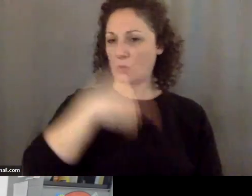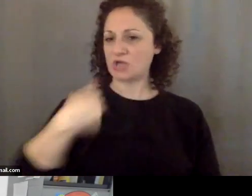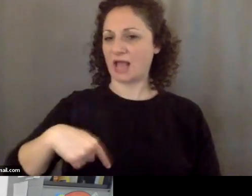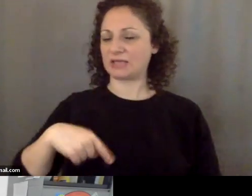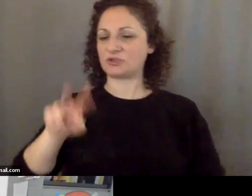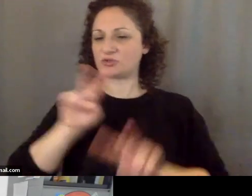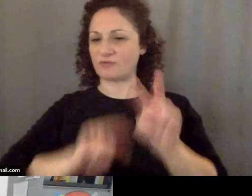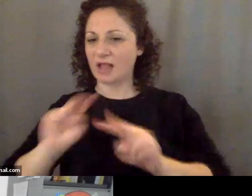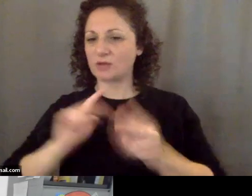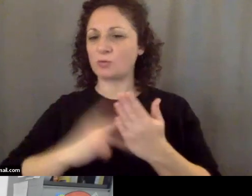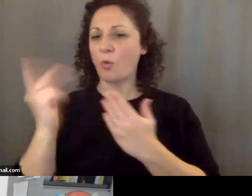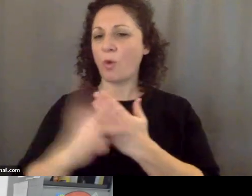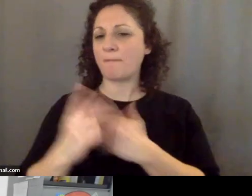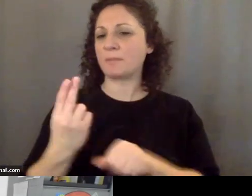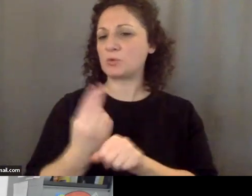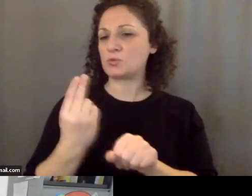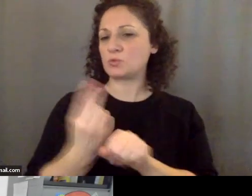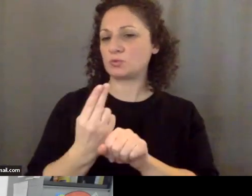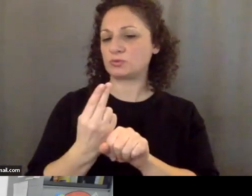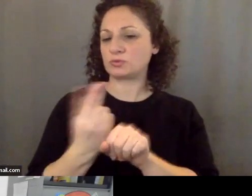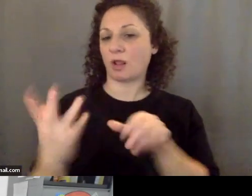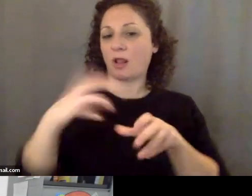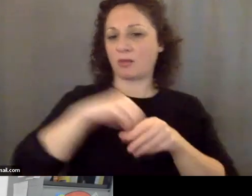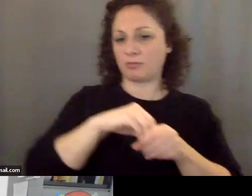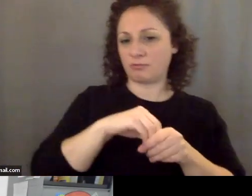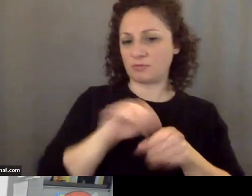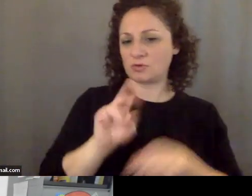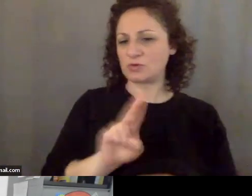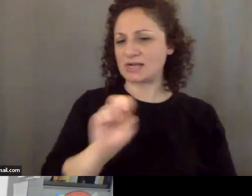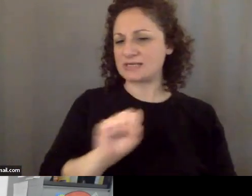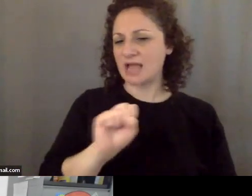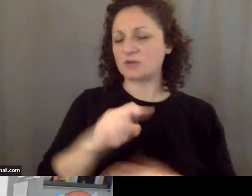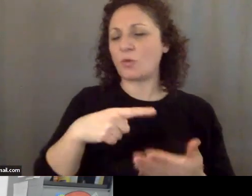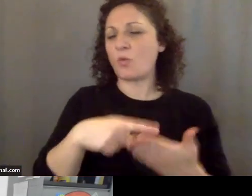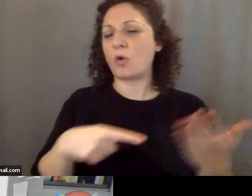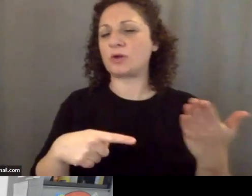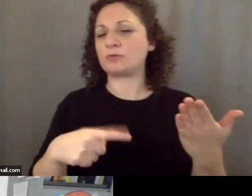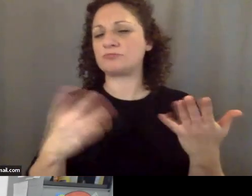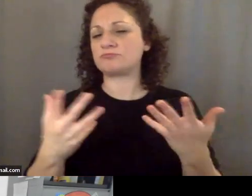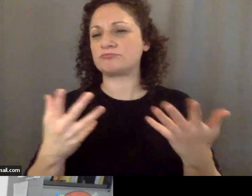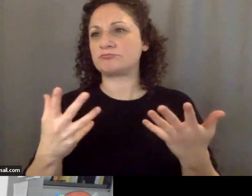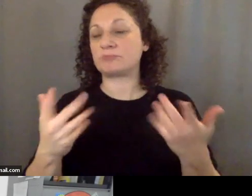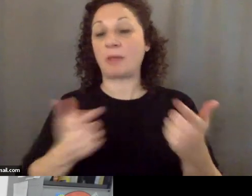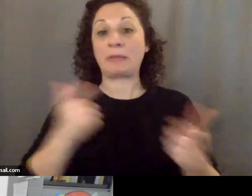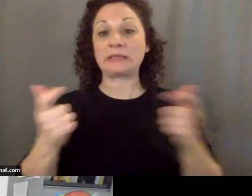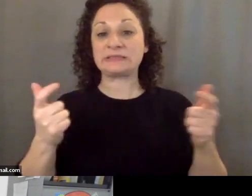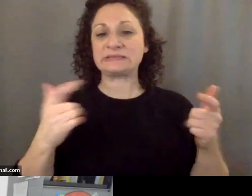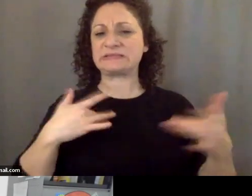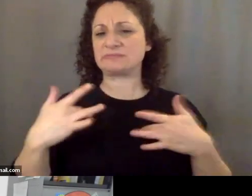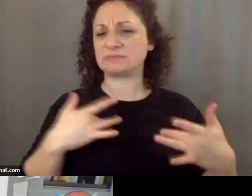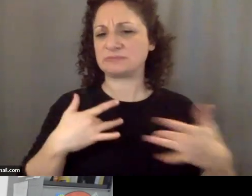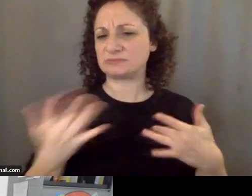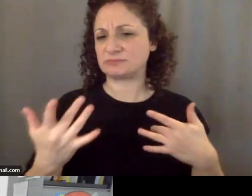program is being used within the United States? What would be some of the biggest areas of concern